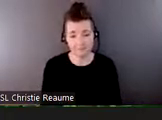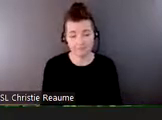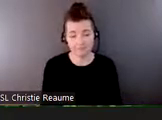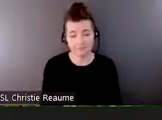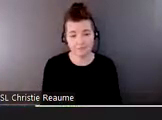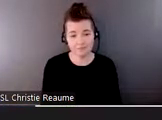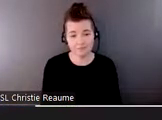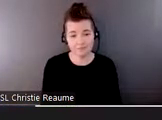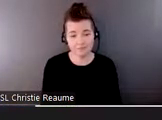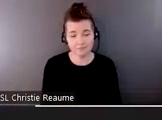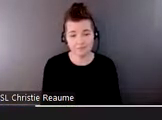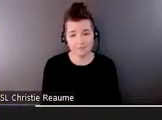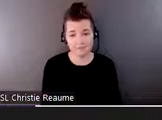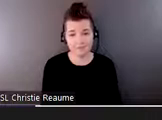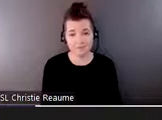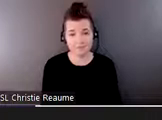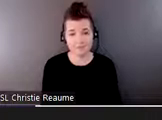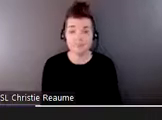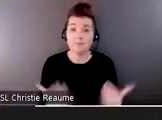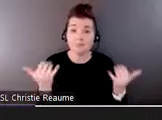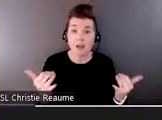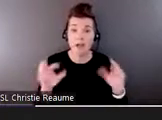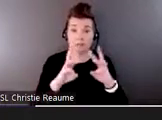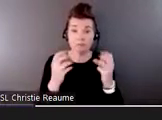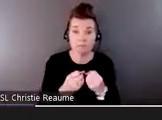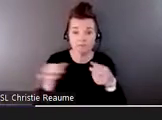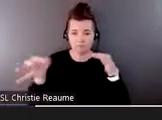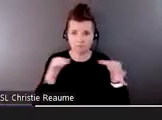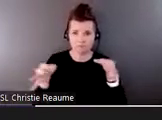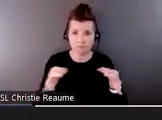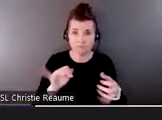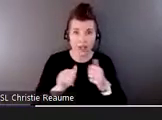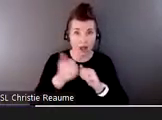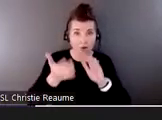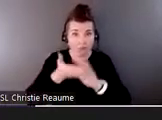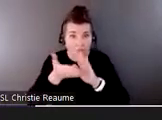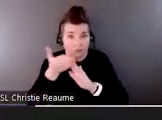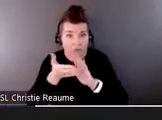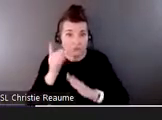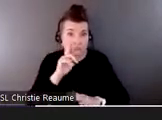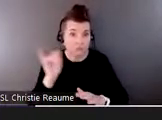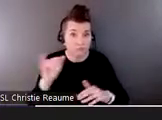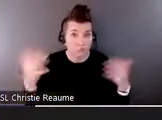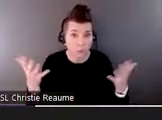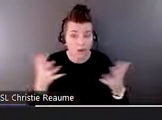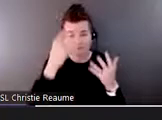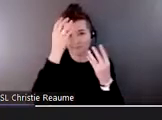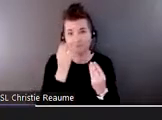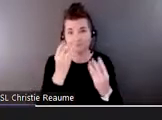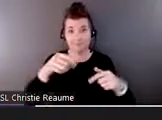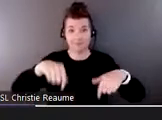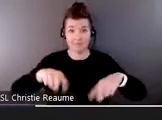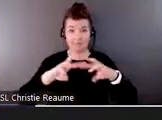Just a few housekeeping items before we begin. Everyone will be muted during the session today.